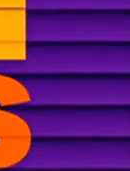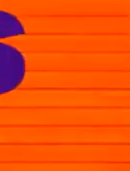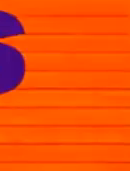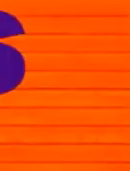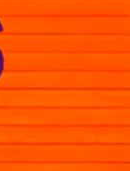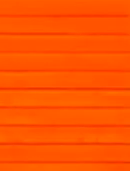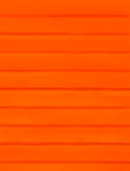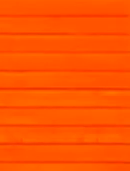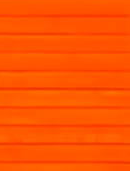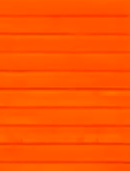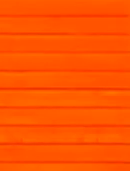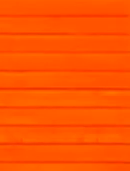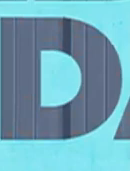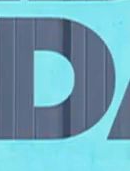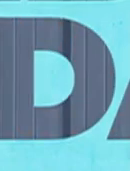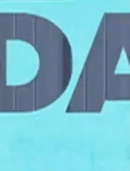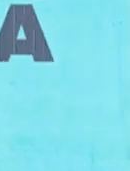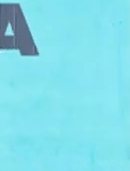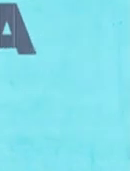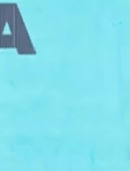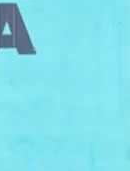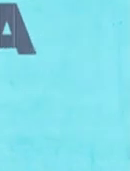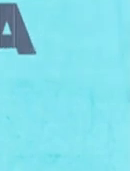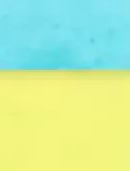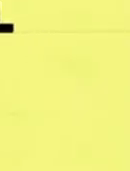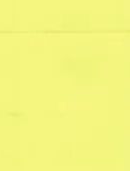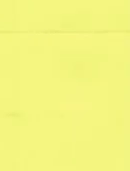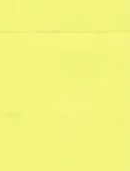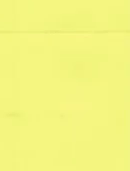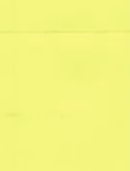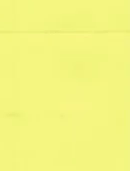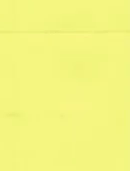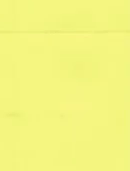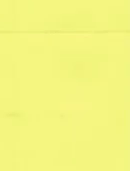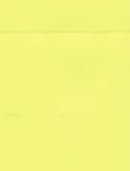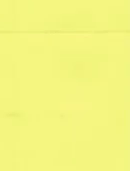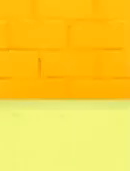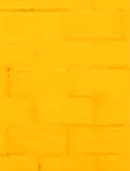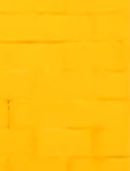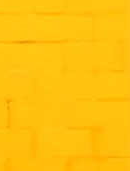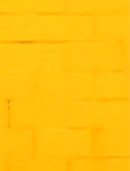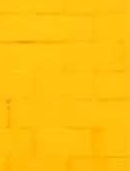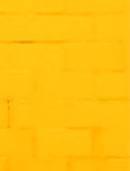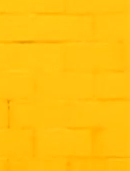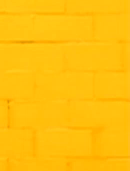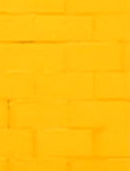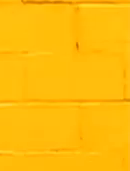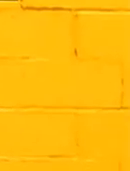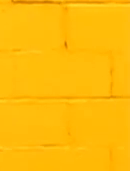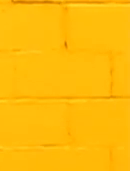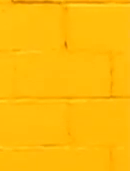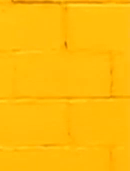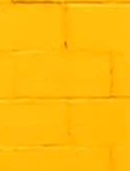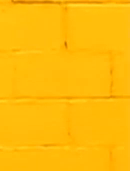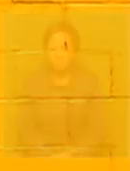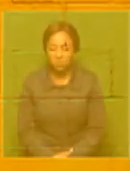fun surprises going down, hosted by Nandi Medida, it's Nickelodeon's Let's Read, a Mandela Day special,